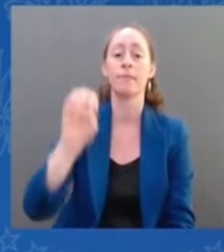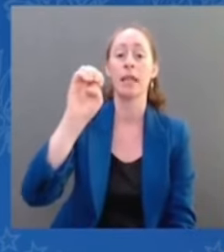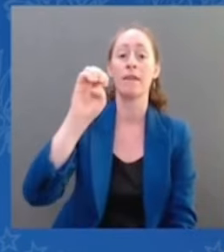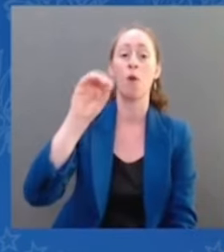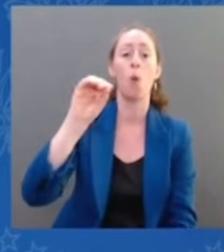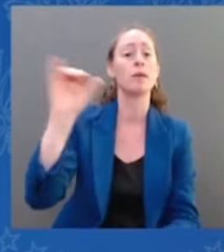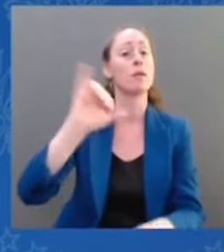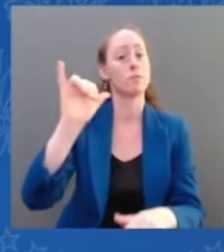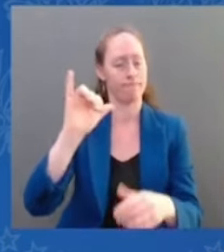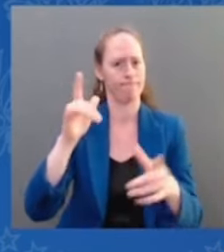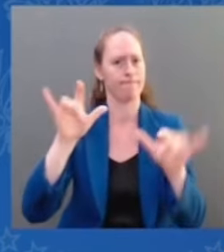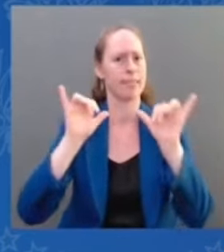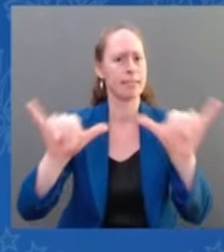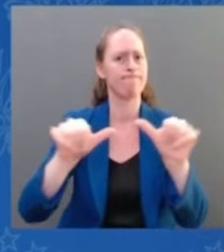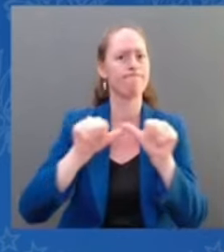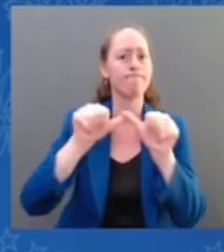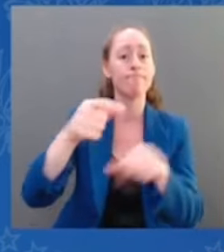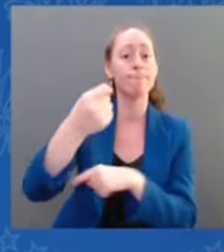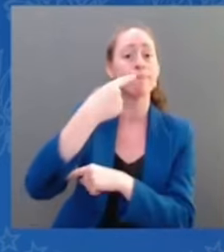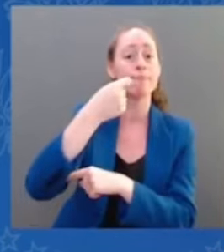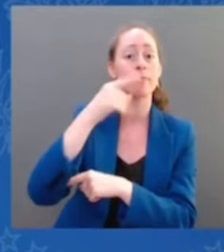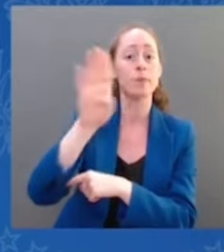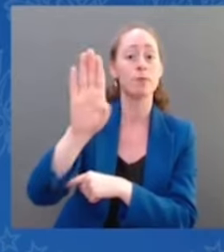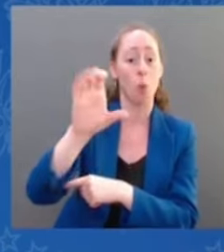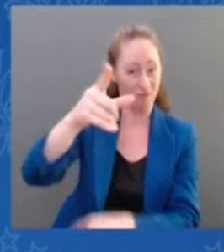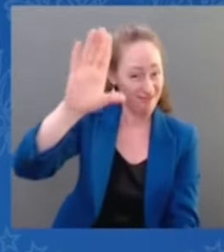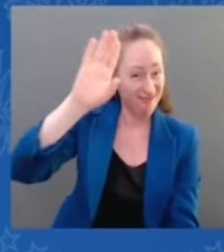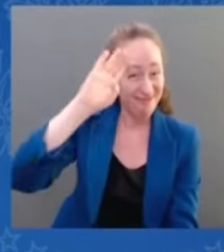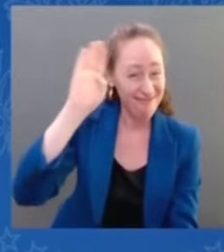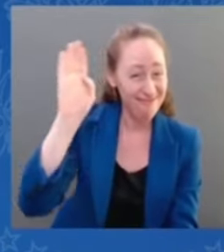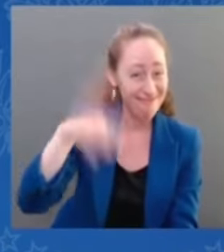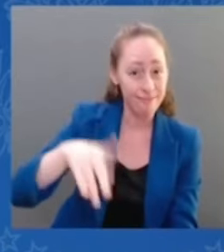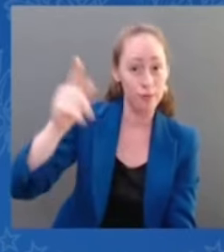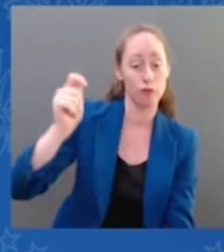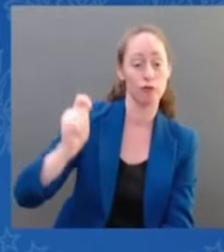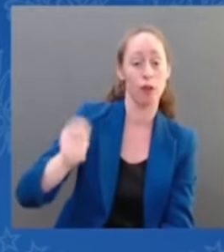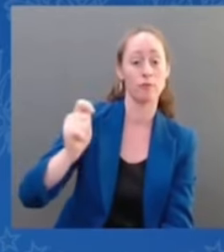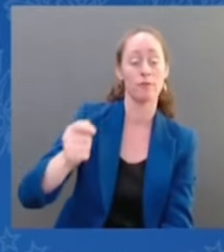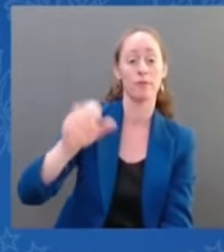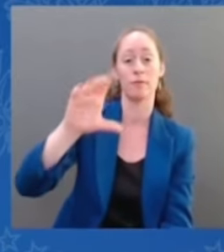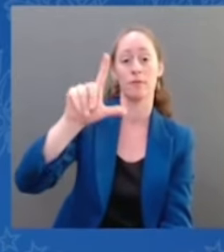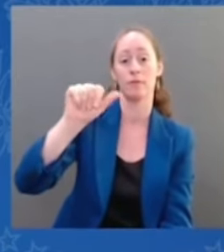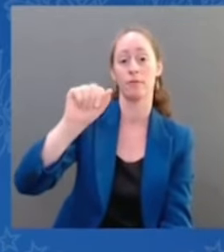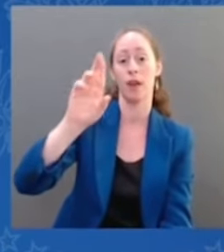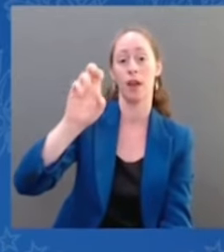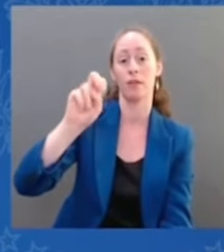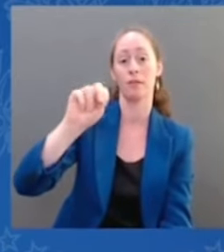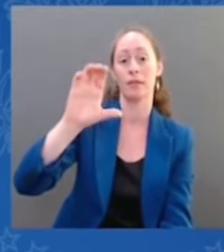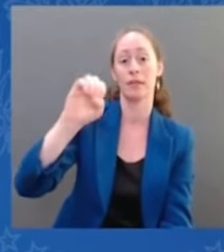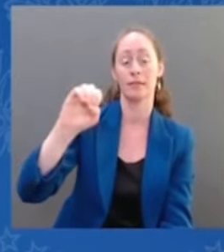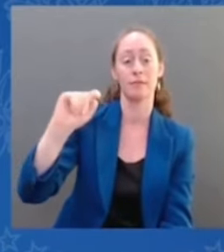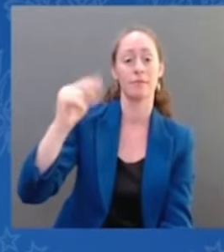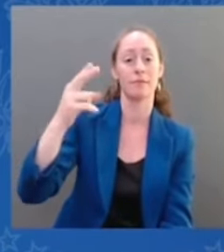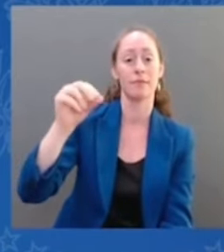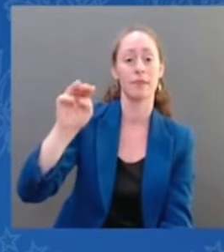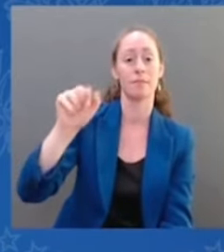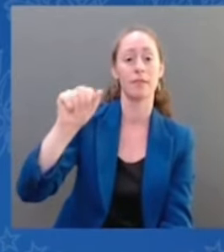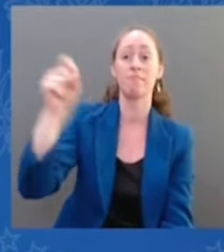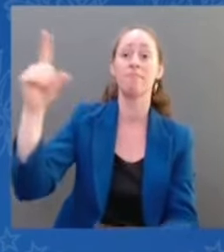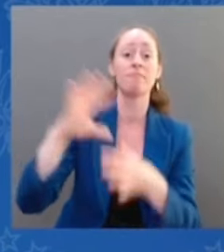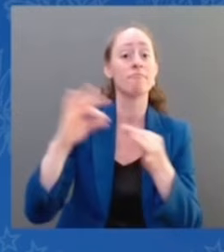this is what Justice Thomas said in his concurrent opinion, that the court should reconsider the constitutional right to